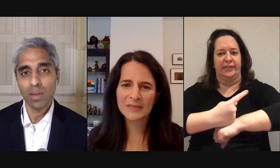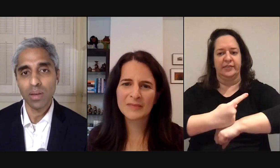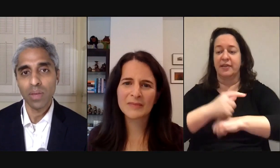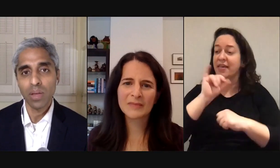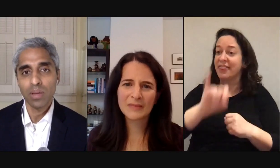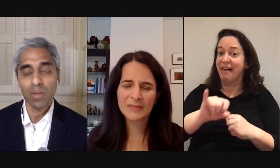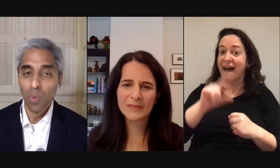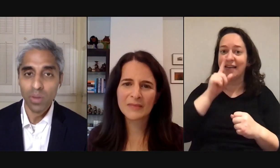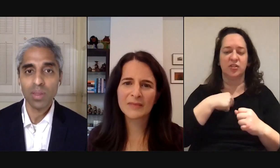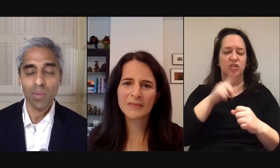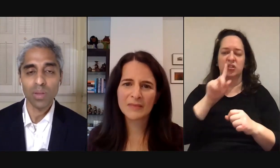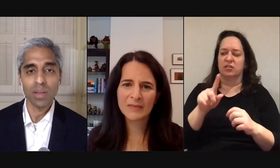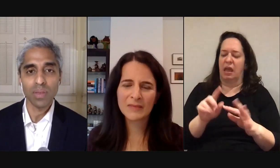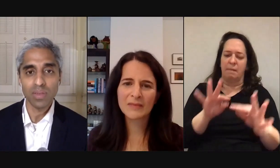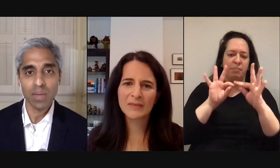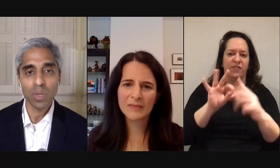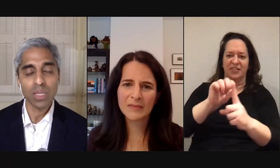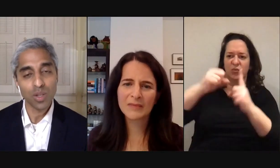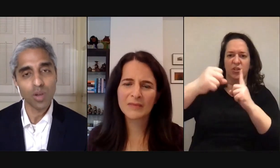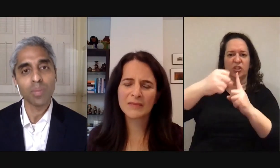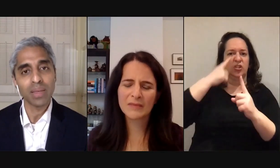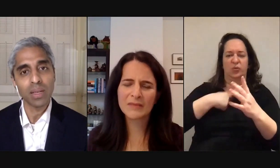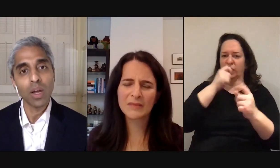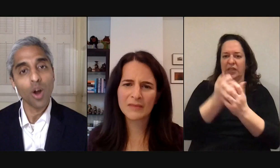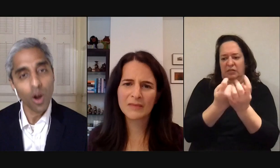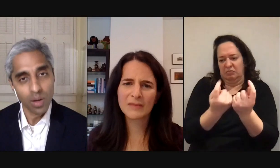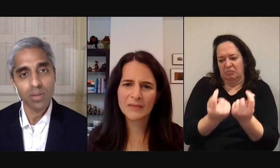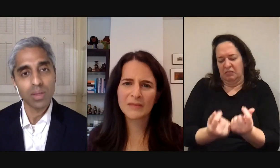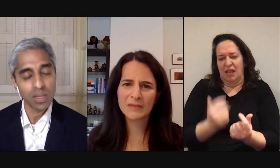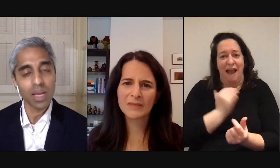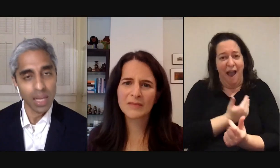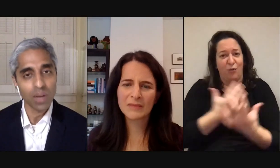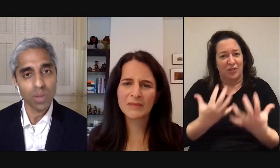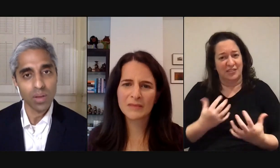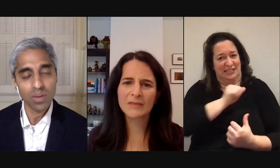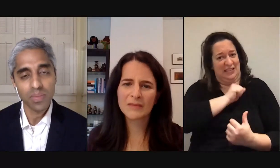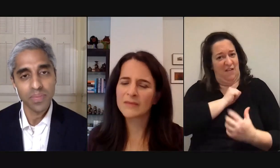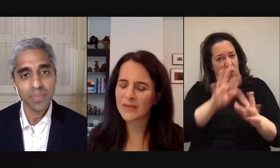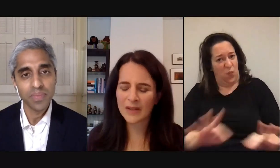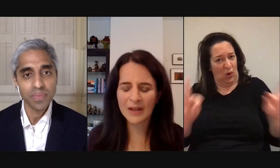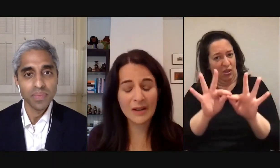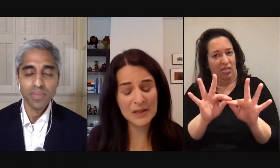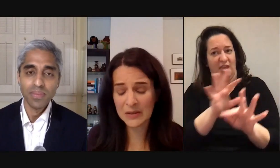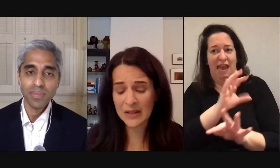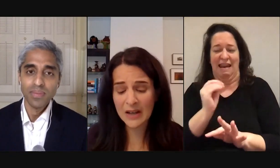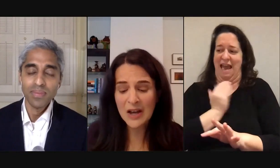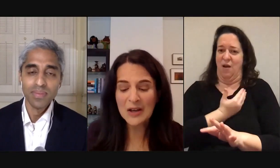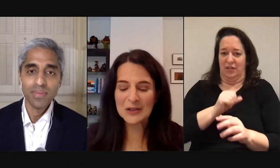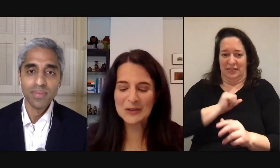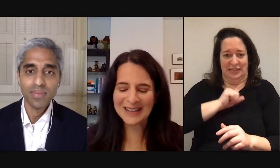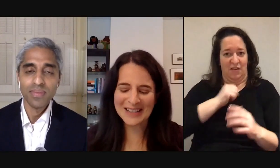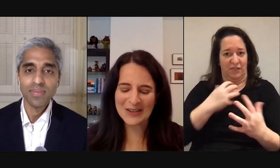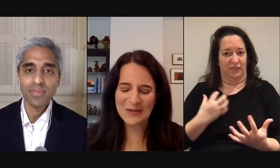sense of self-worth at one self-esteem which in turn makes it harder to then connect with others yeah absolutely